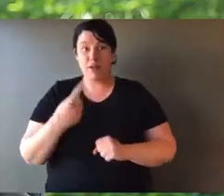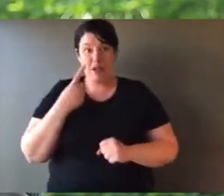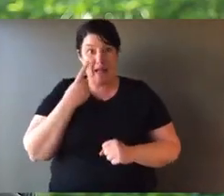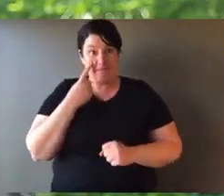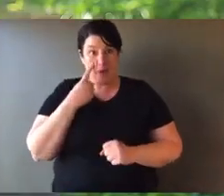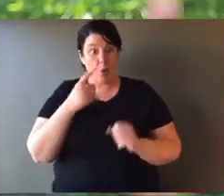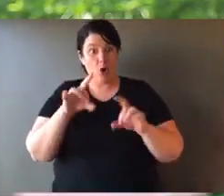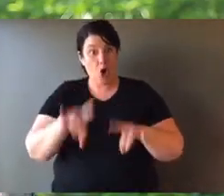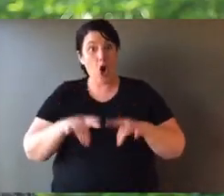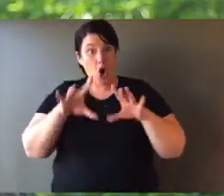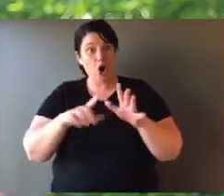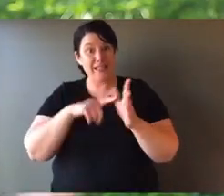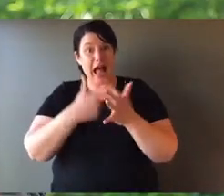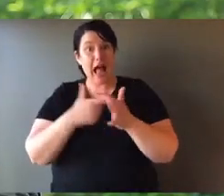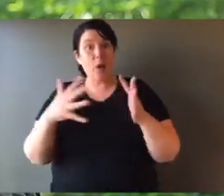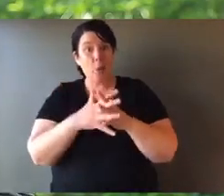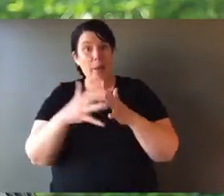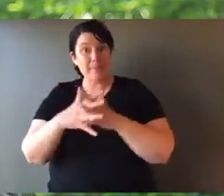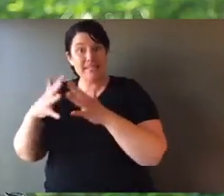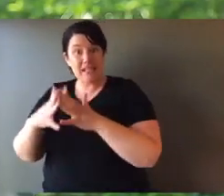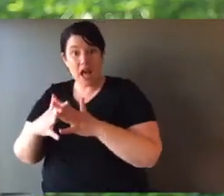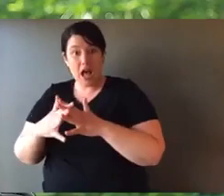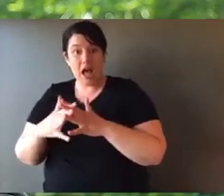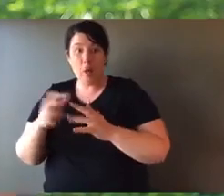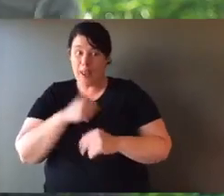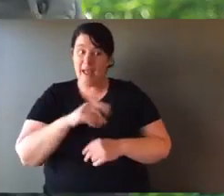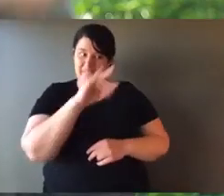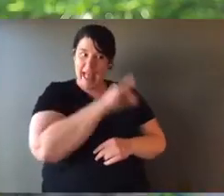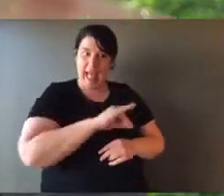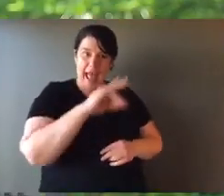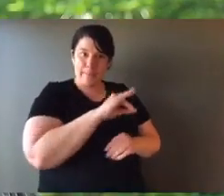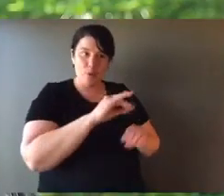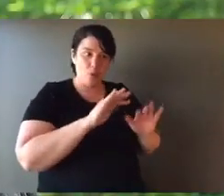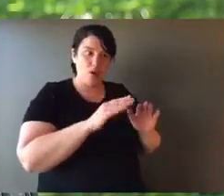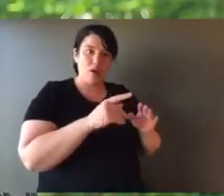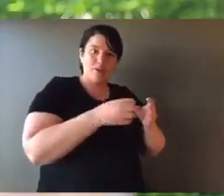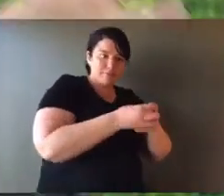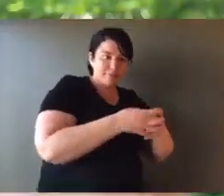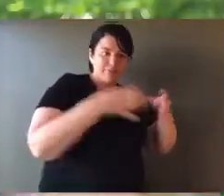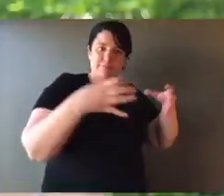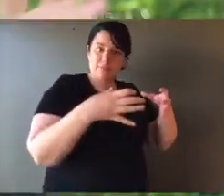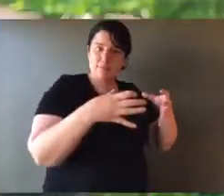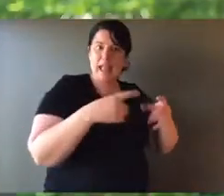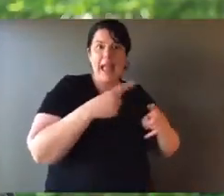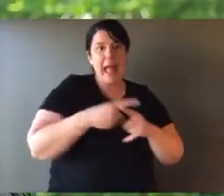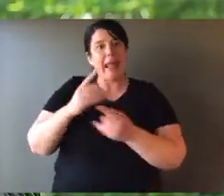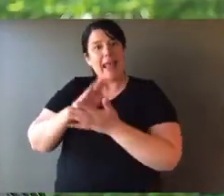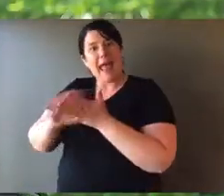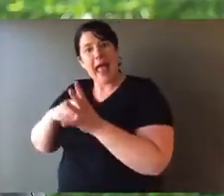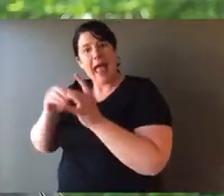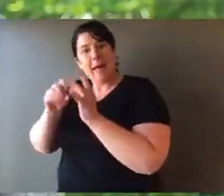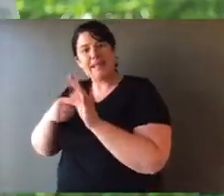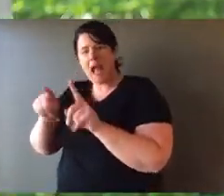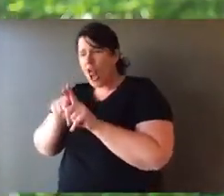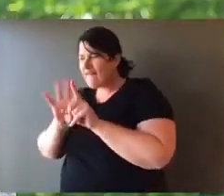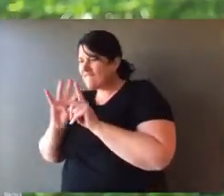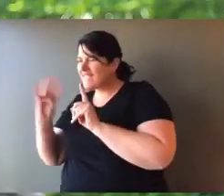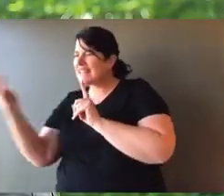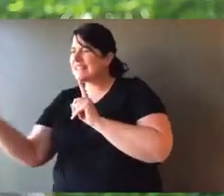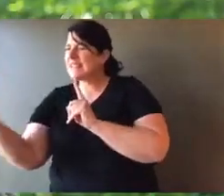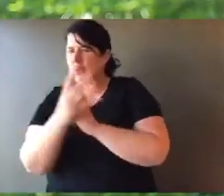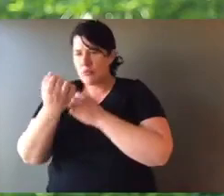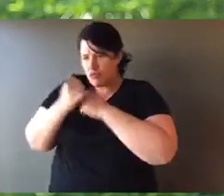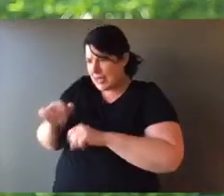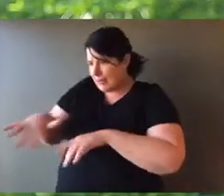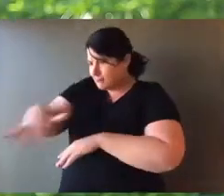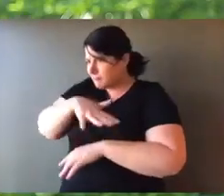it. But look, you can use the Arc really easy. We have species recovery projects that work with a species. And we have habitat, the